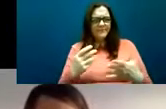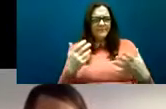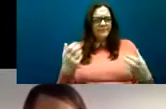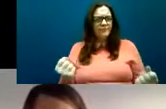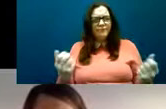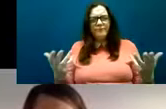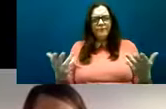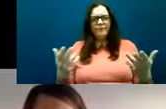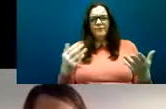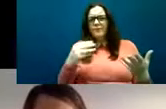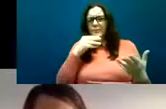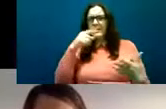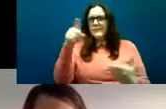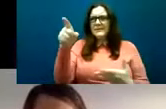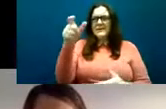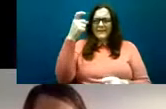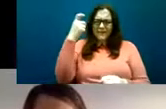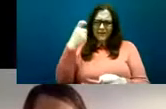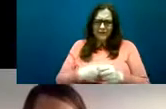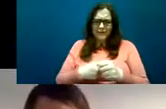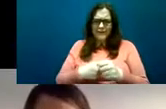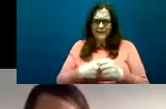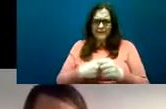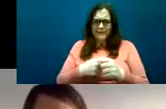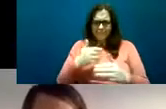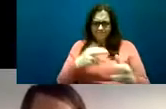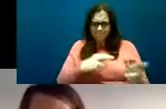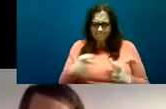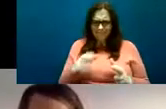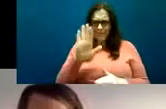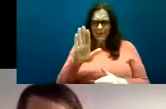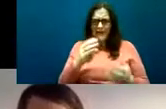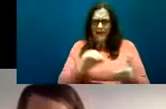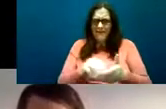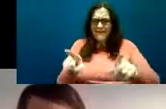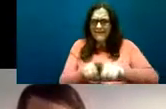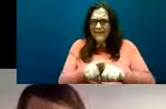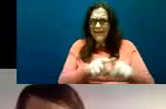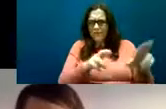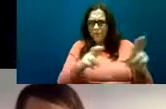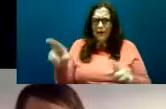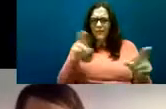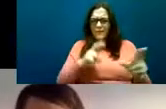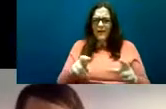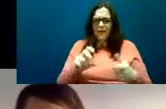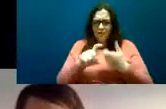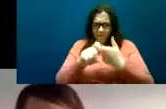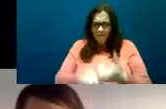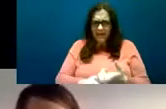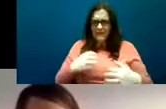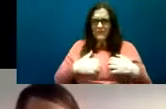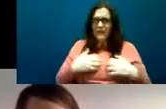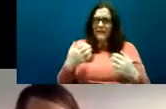routines and you know very fixed interests and whether there was you know a sensory overload issue present